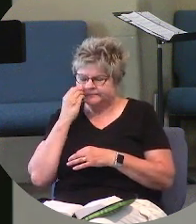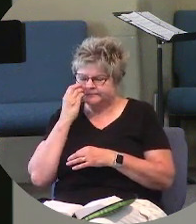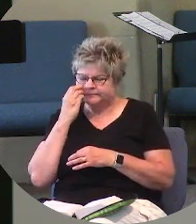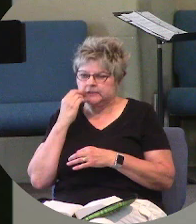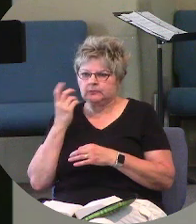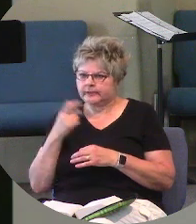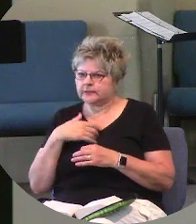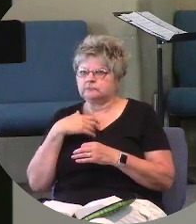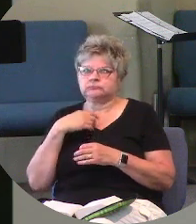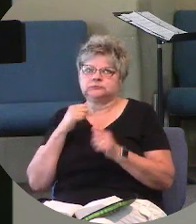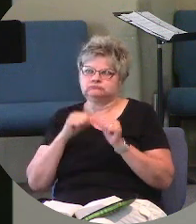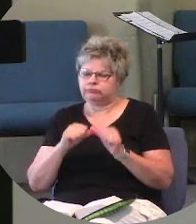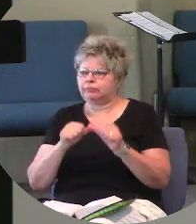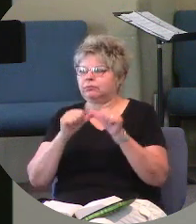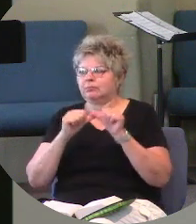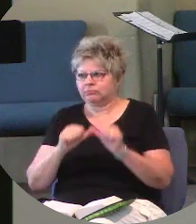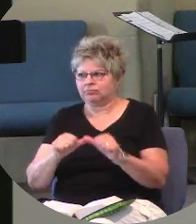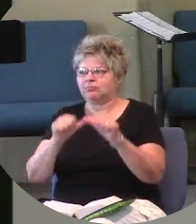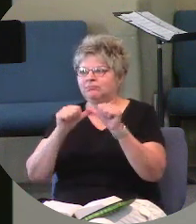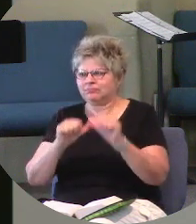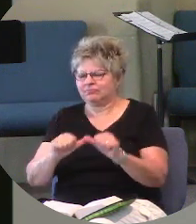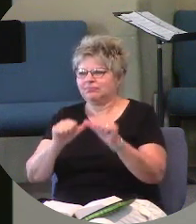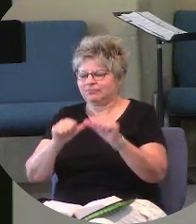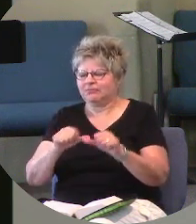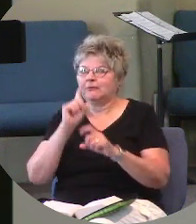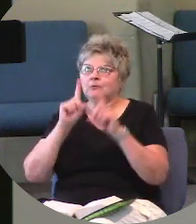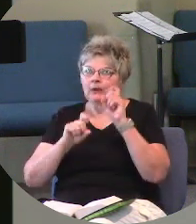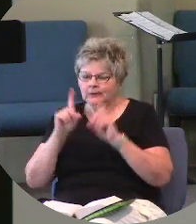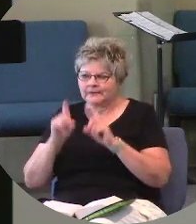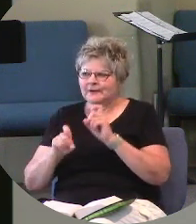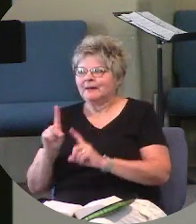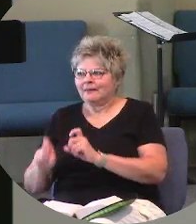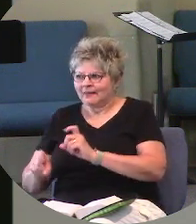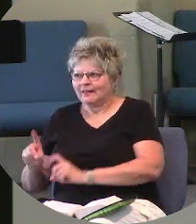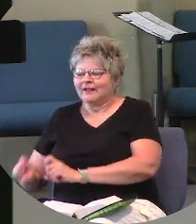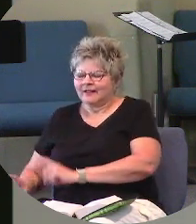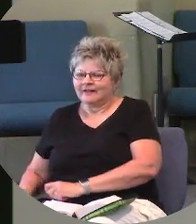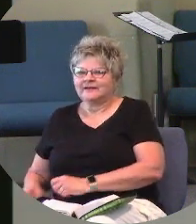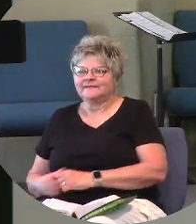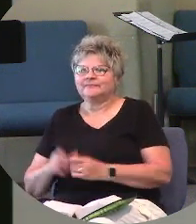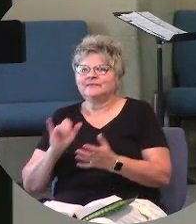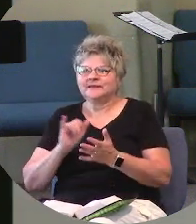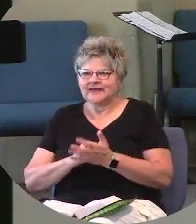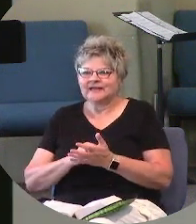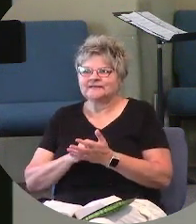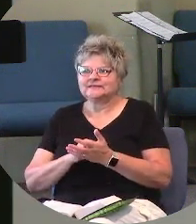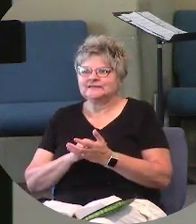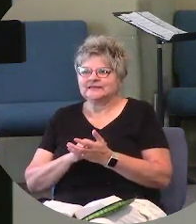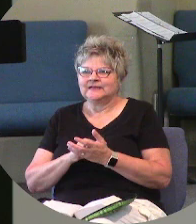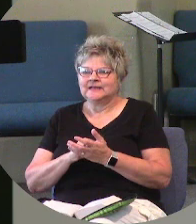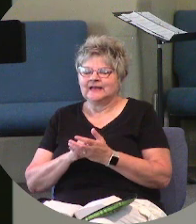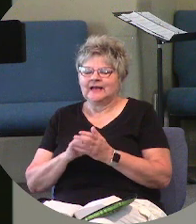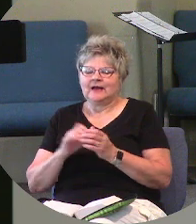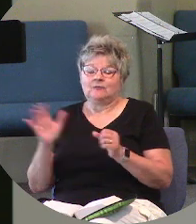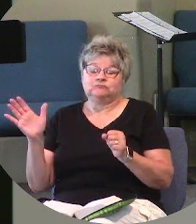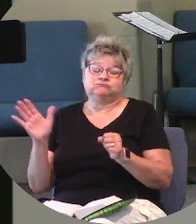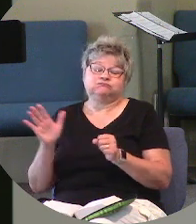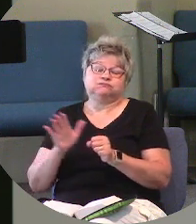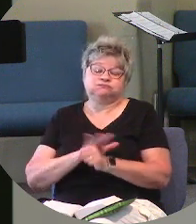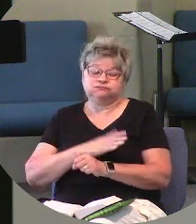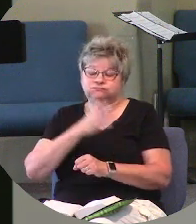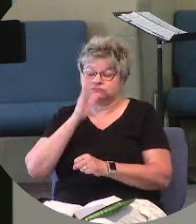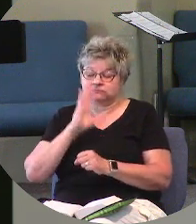And we could go on and on and on with those questions. But that's just how full God's Word